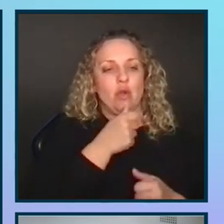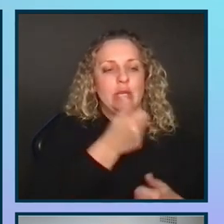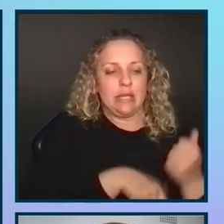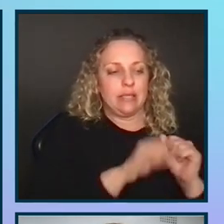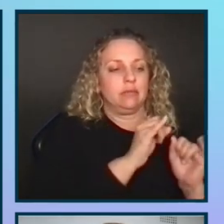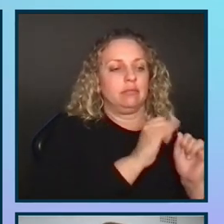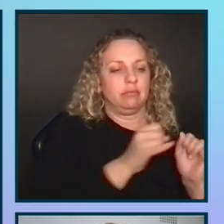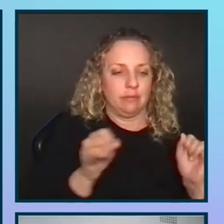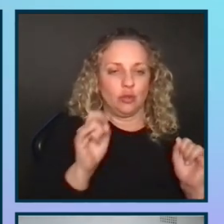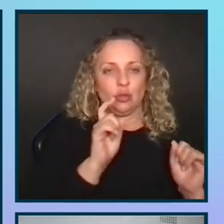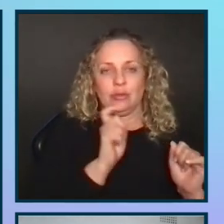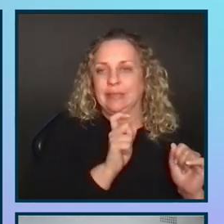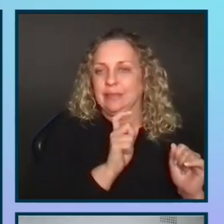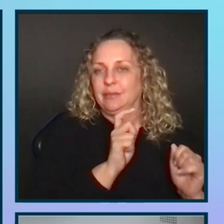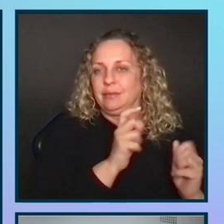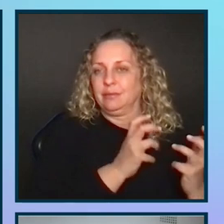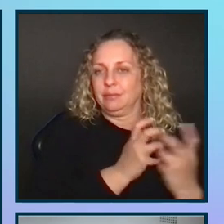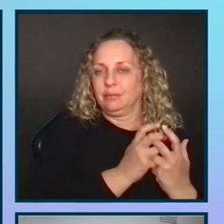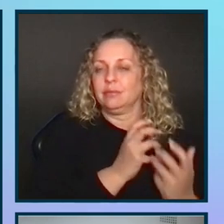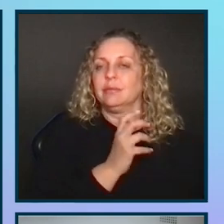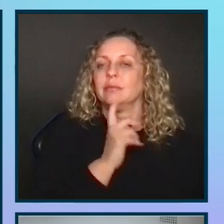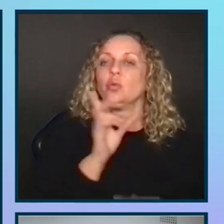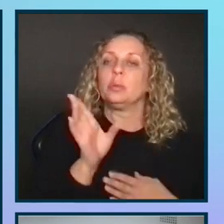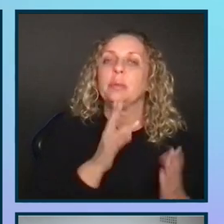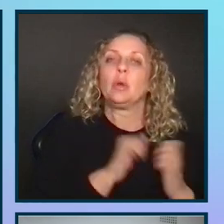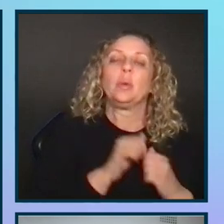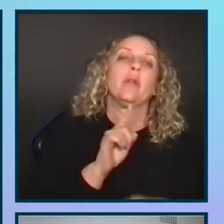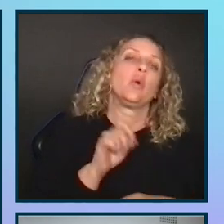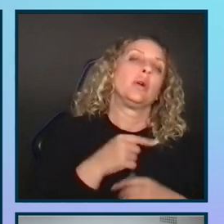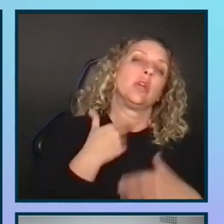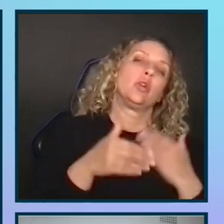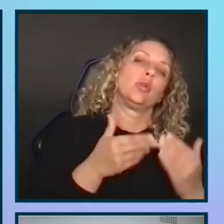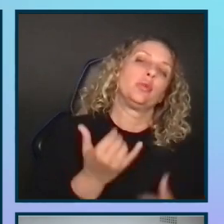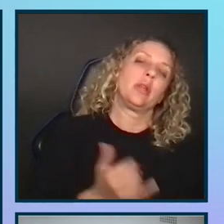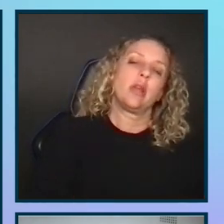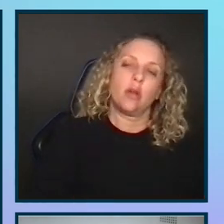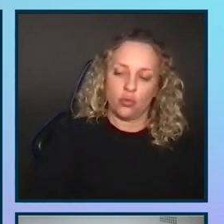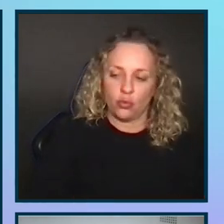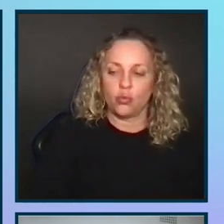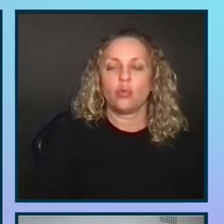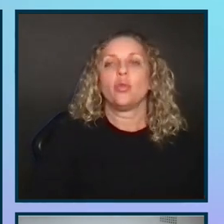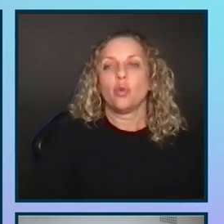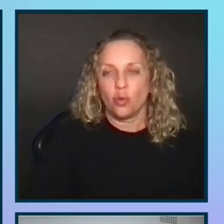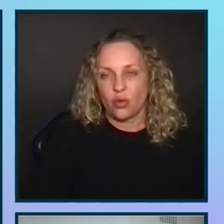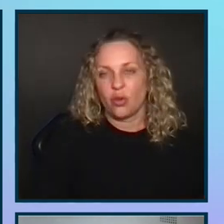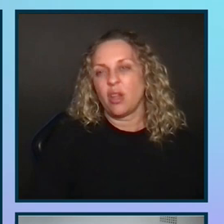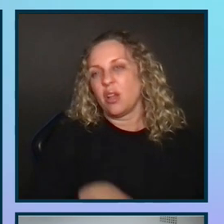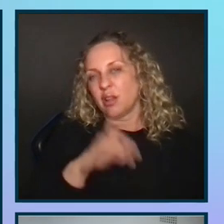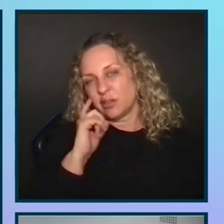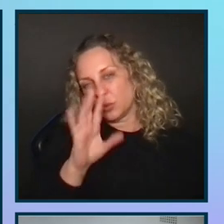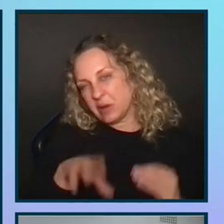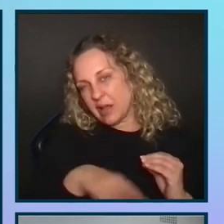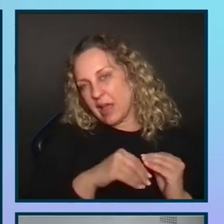individual needs. You can do that preparation with the questions I'll go through now. And, and I just want to add that